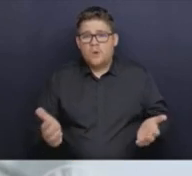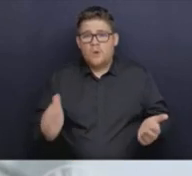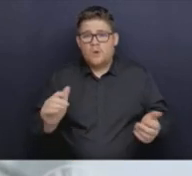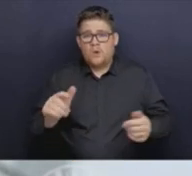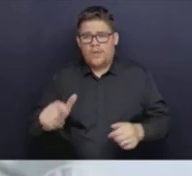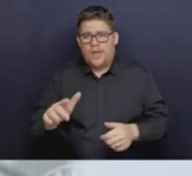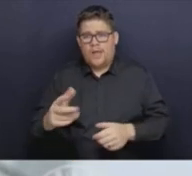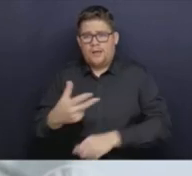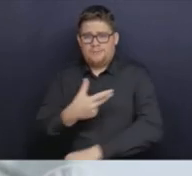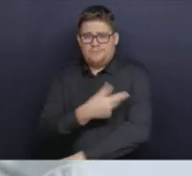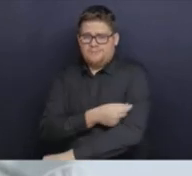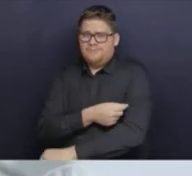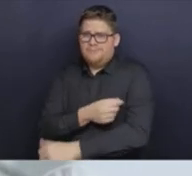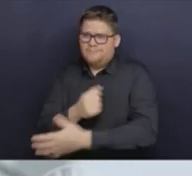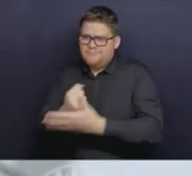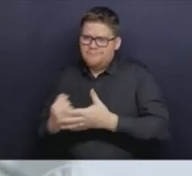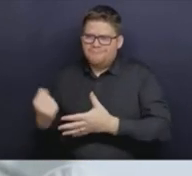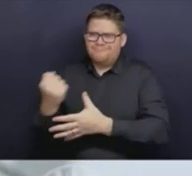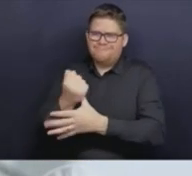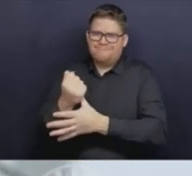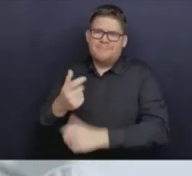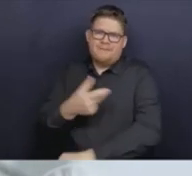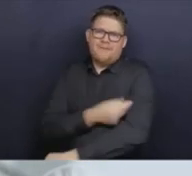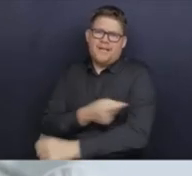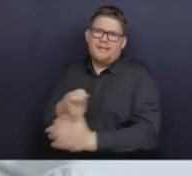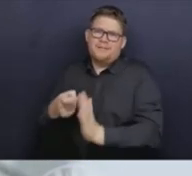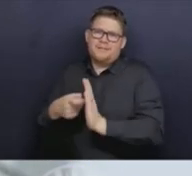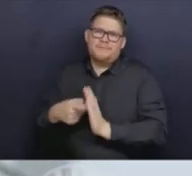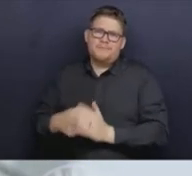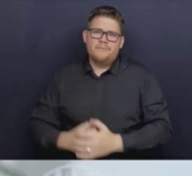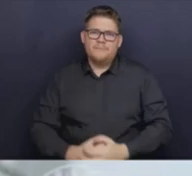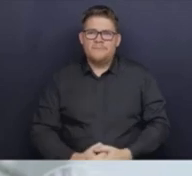Next question is from Wolf Depner, Black Press.